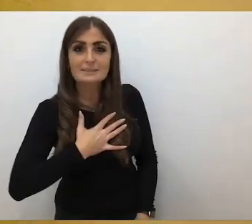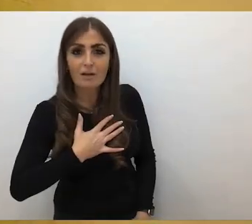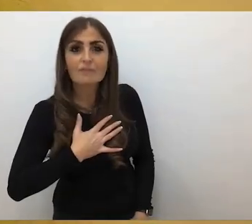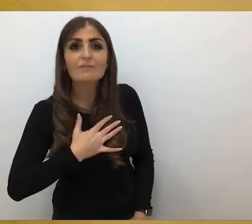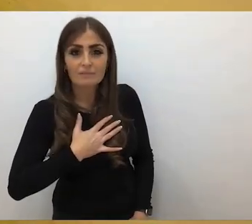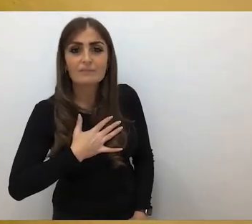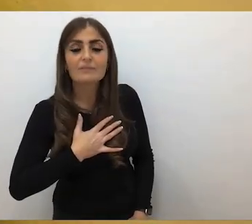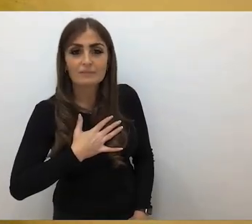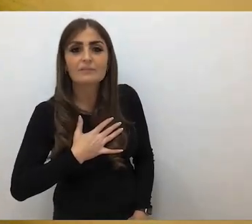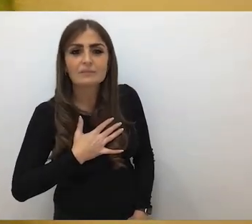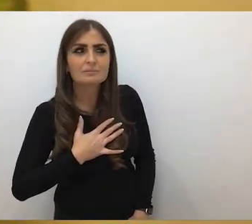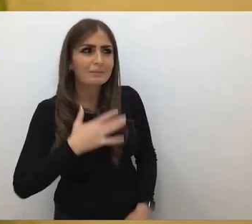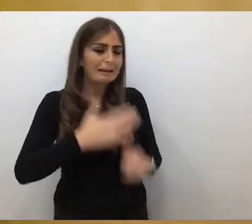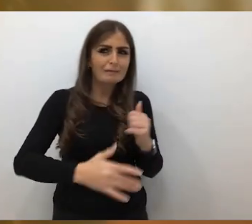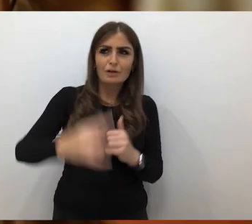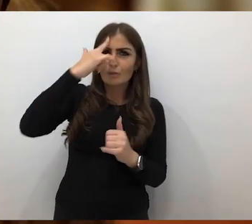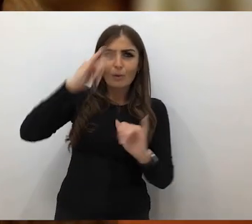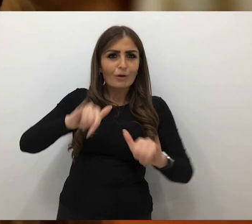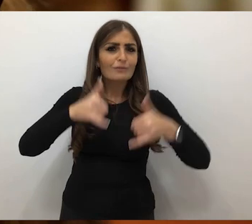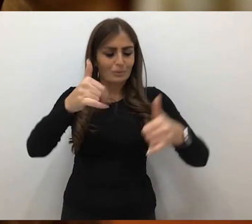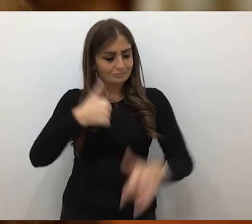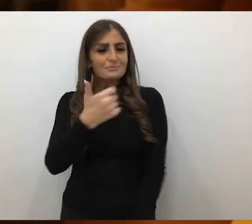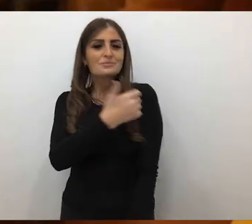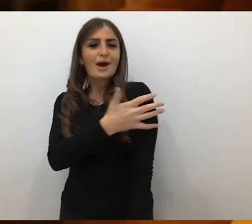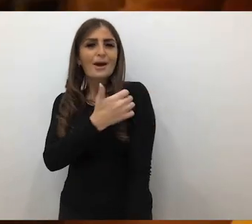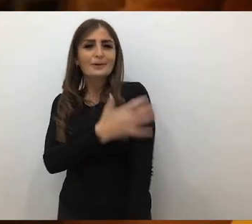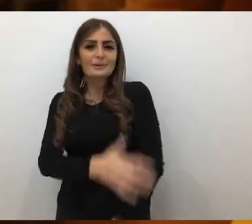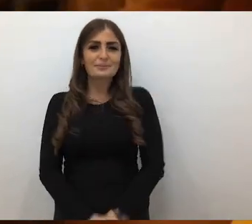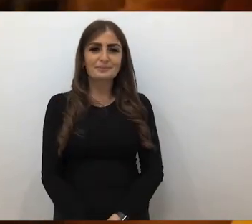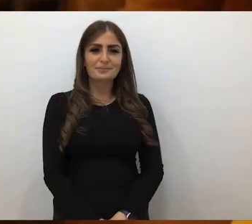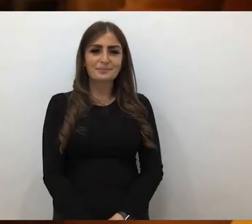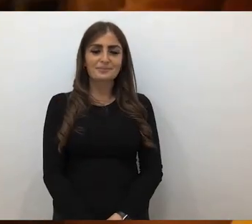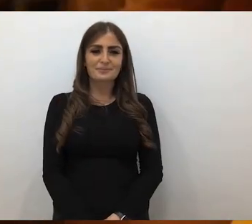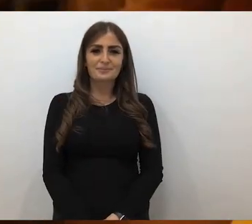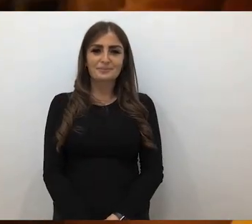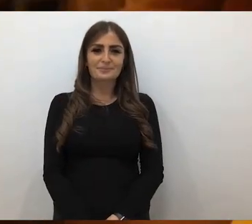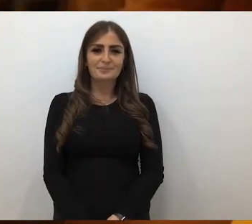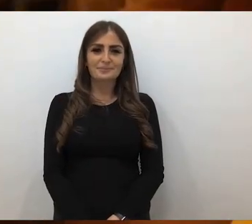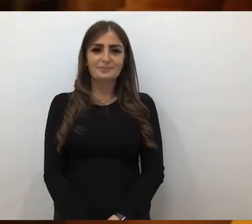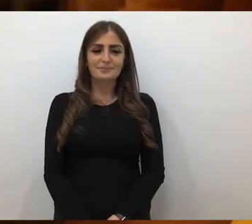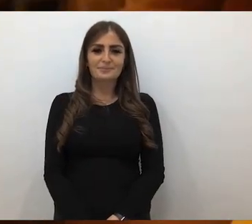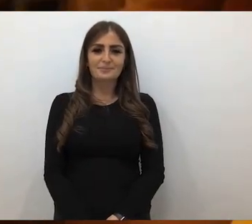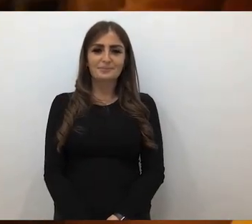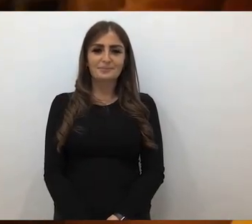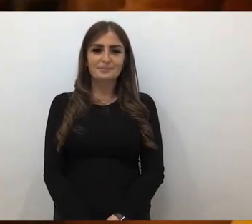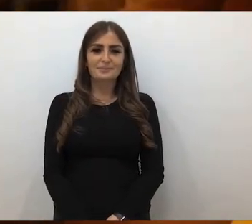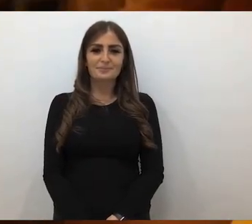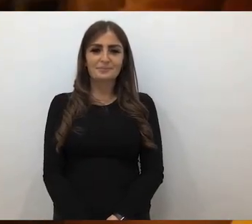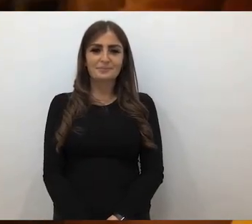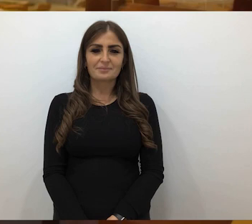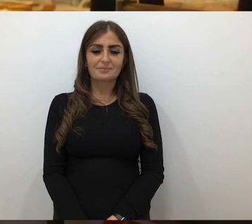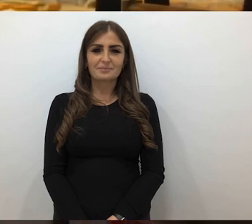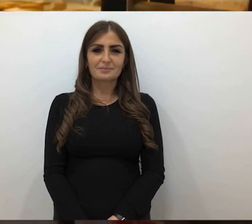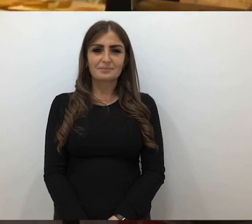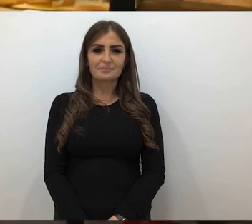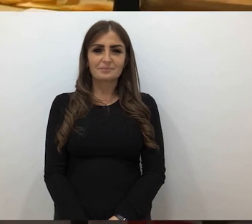I never thought of awards. I feel very proud for getting it, for being the recipient of the Red